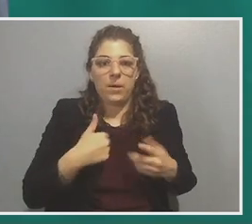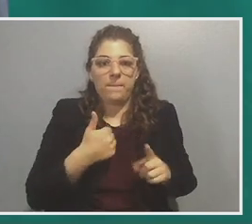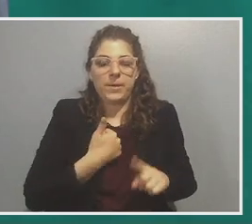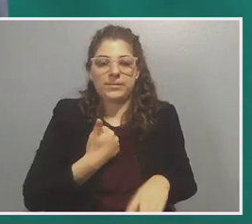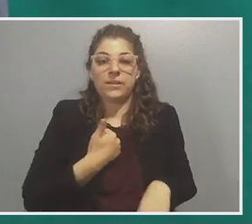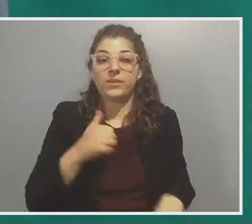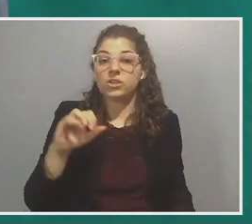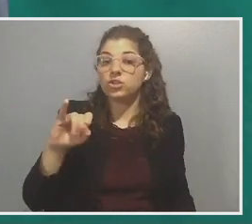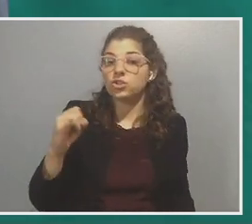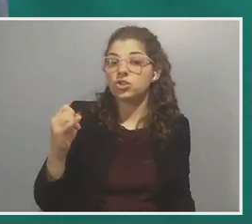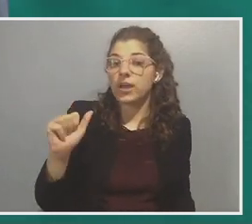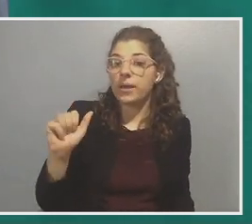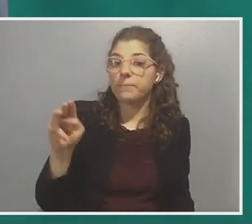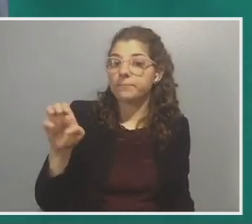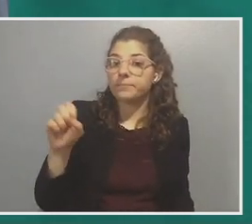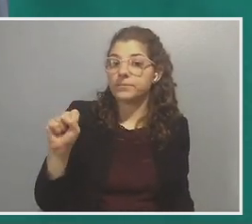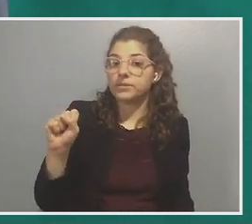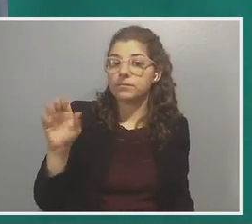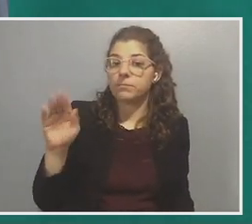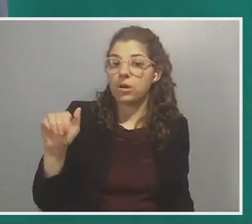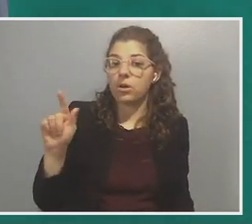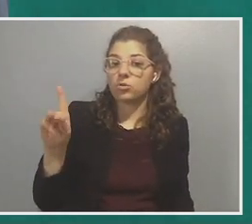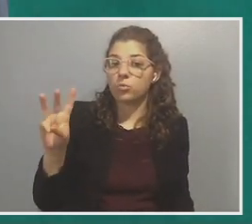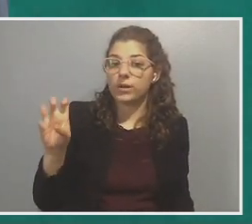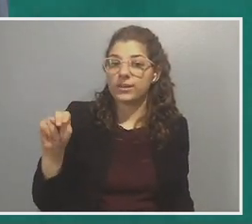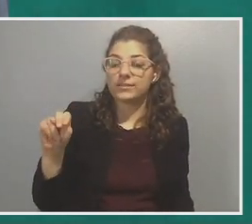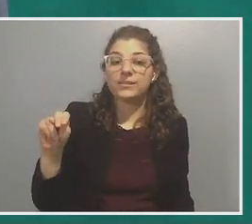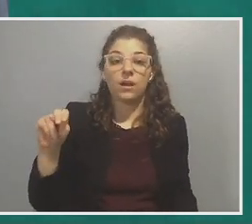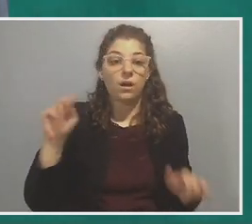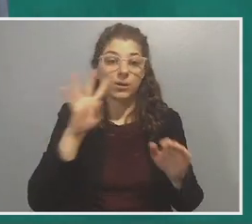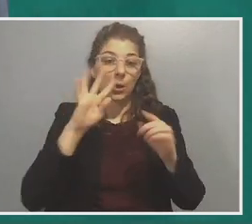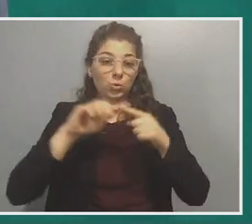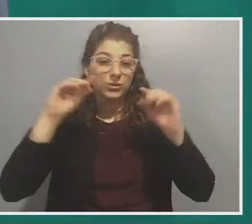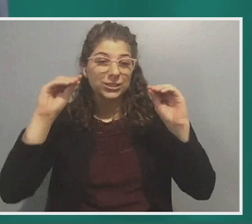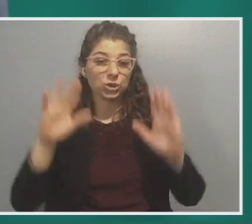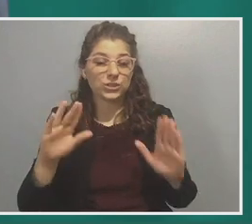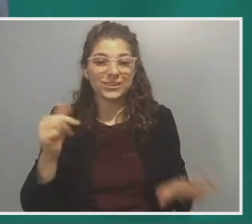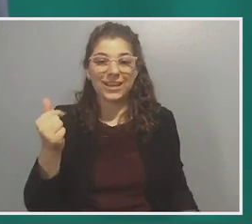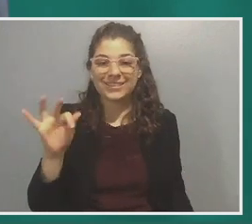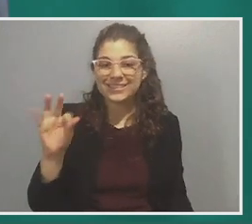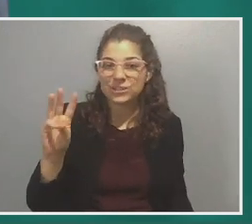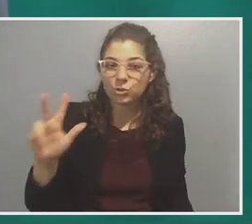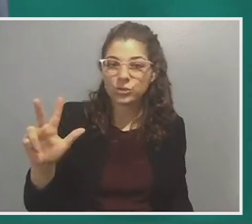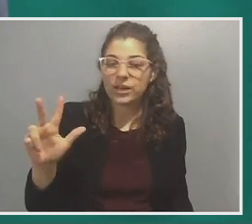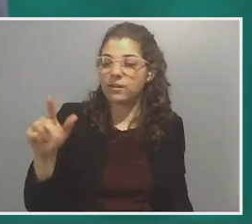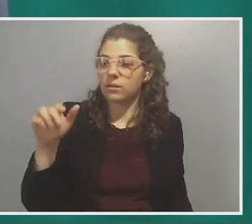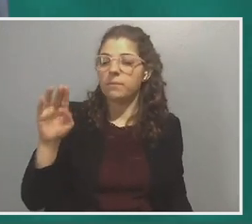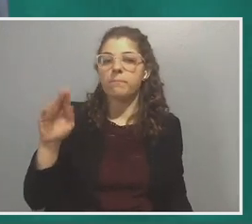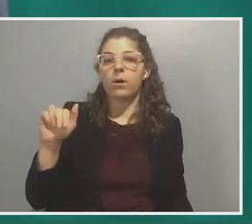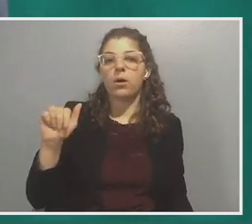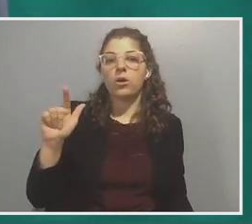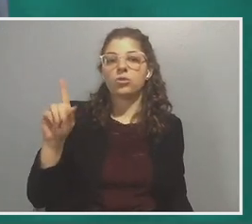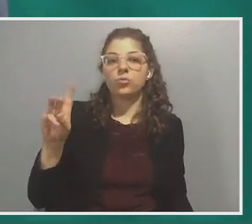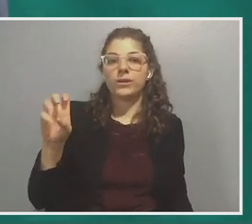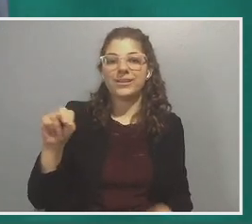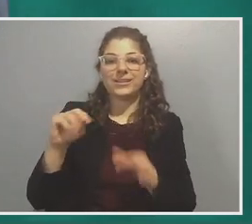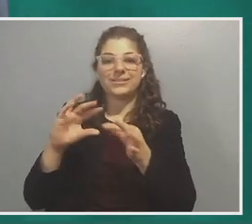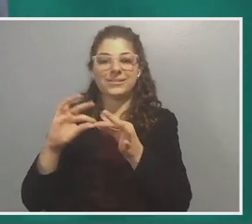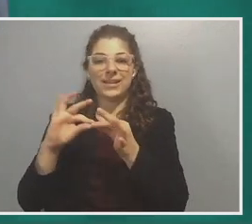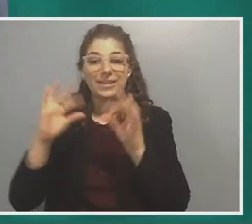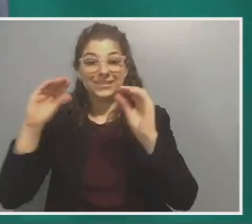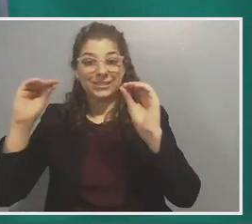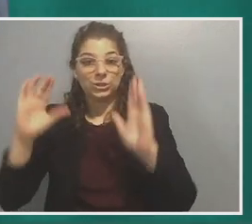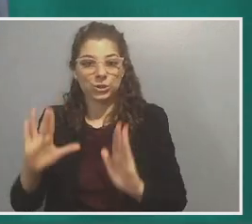essay, uh, talk to teachers from 1963, uh, and, and in it Baldwin says the role of the teacher, uh, because it, the,